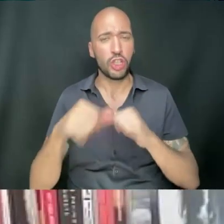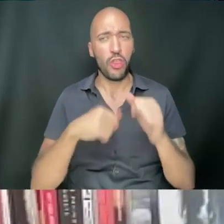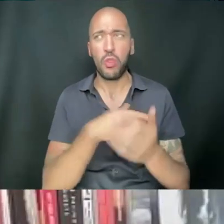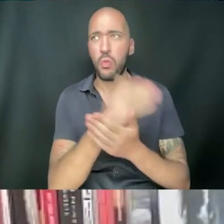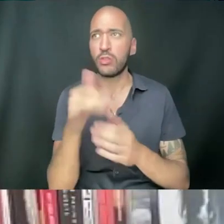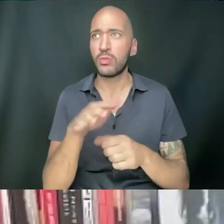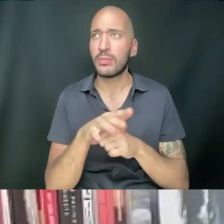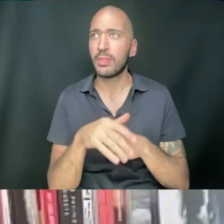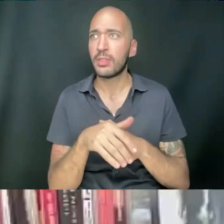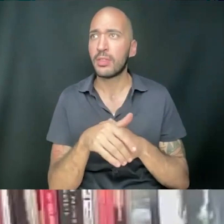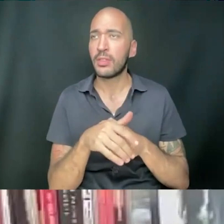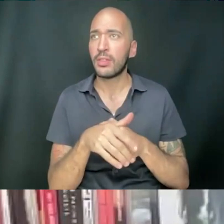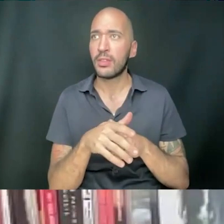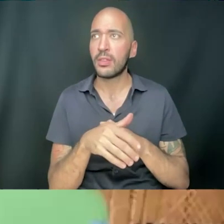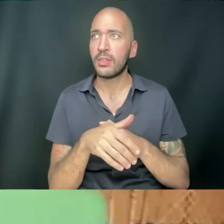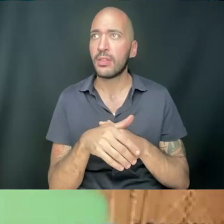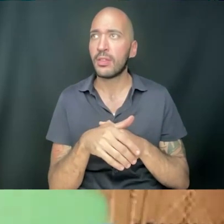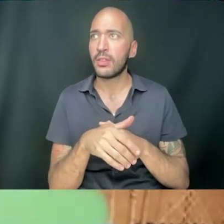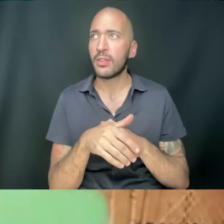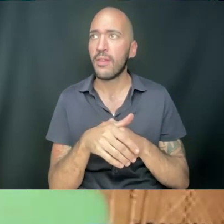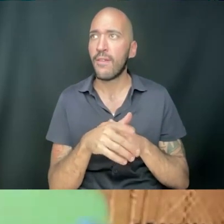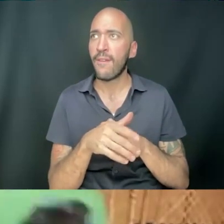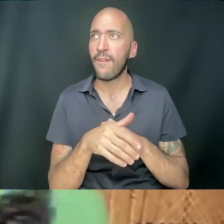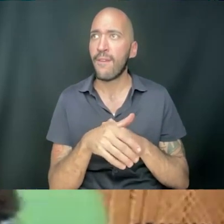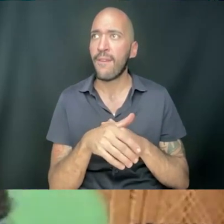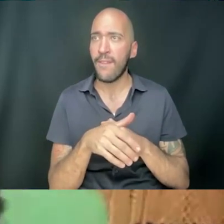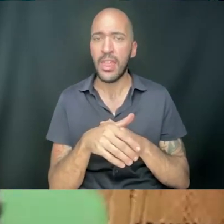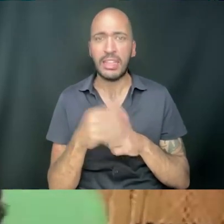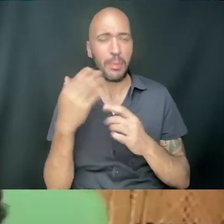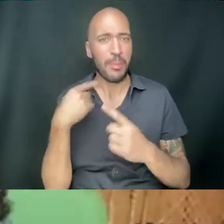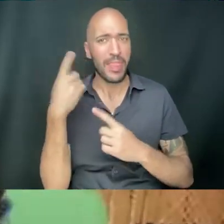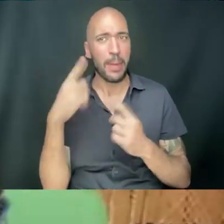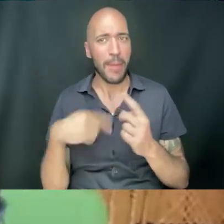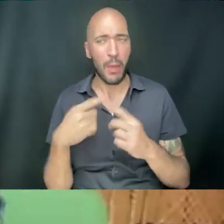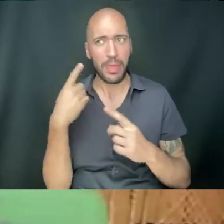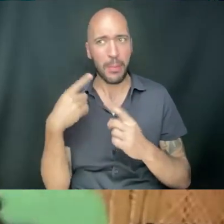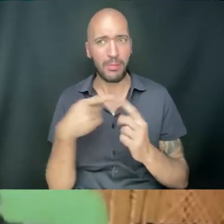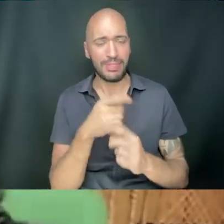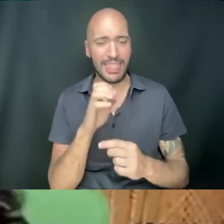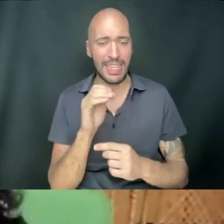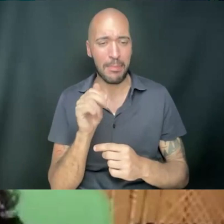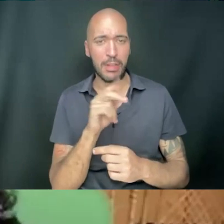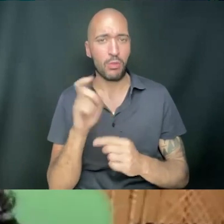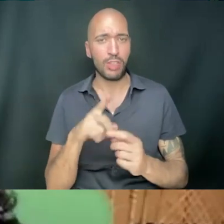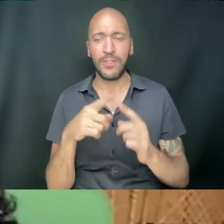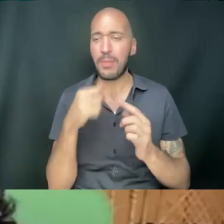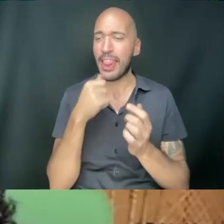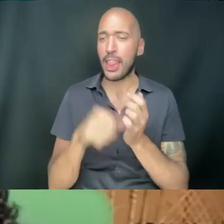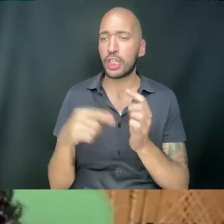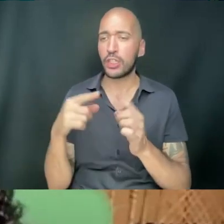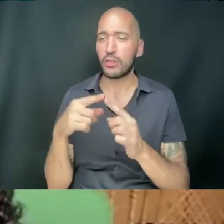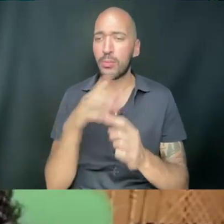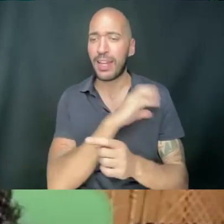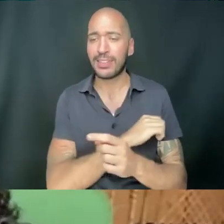Um, and that's been something that I've been thinking about, and I've also been thinking again of Iman's question of, like, letters for Palestine, right?